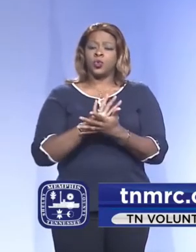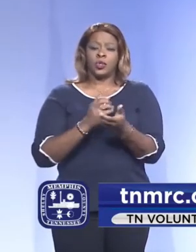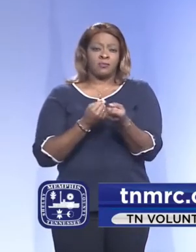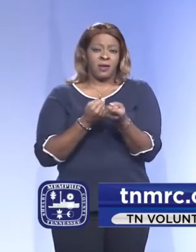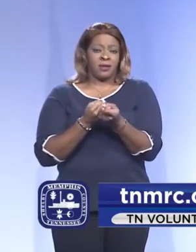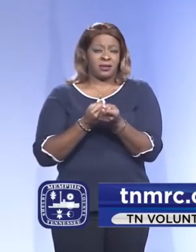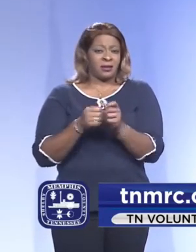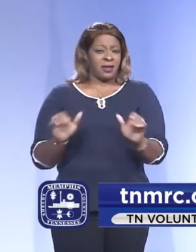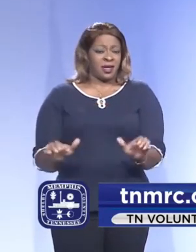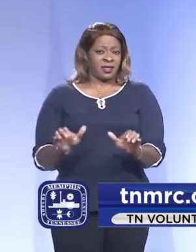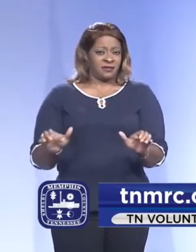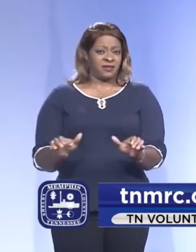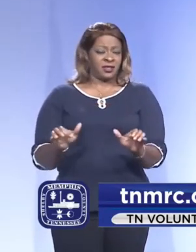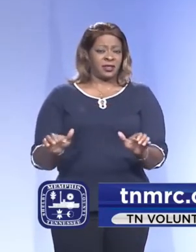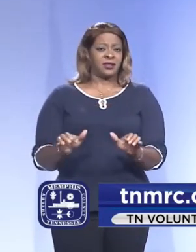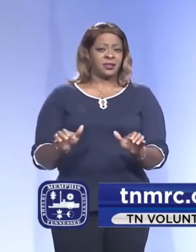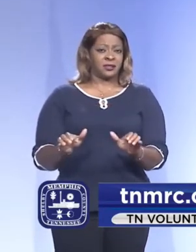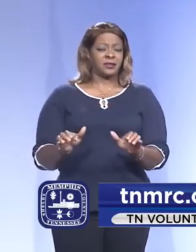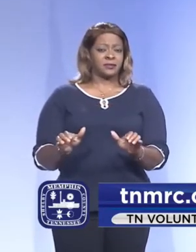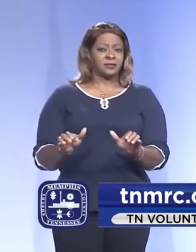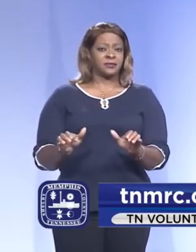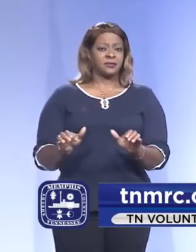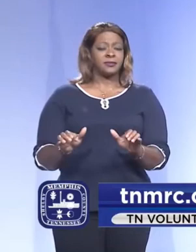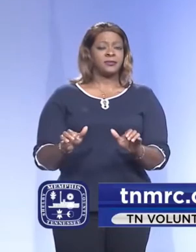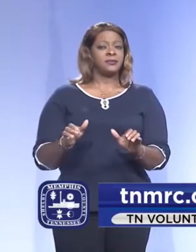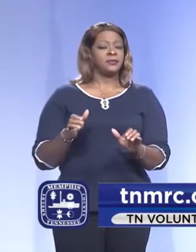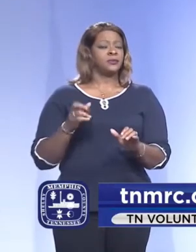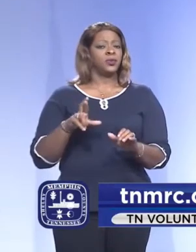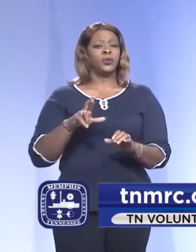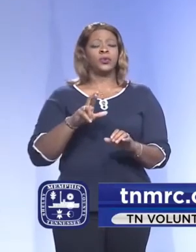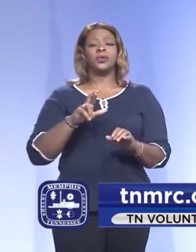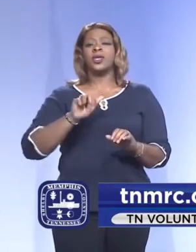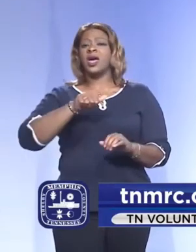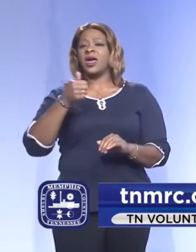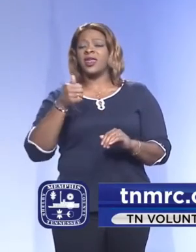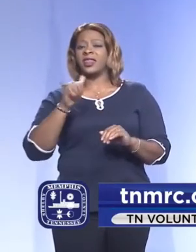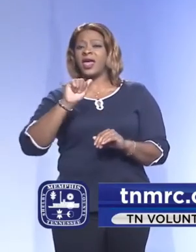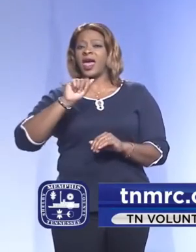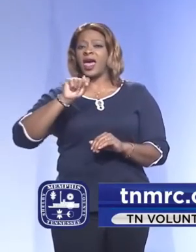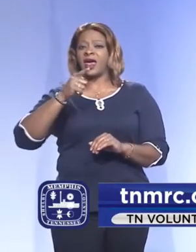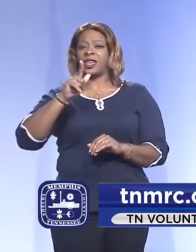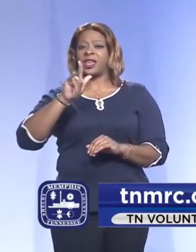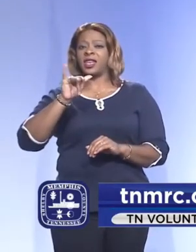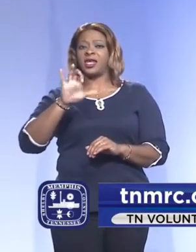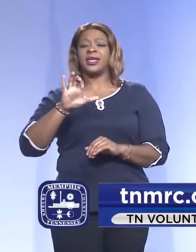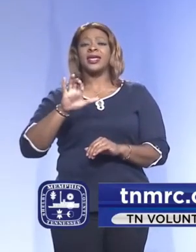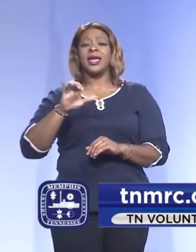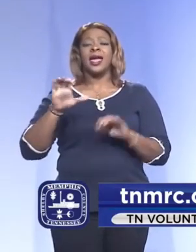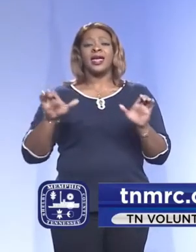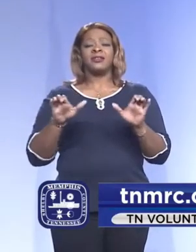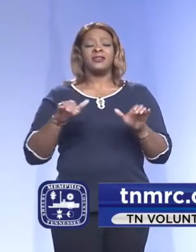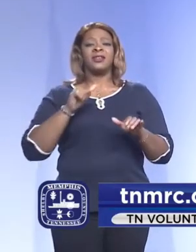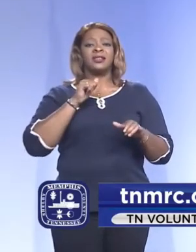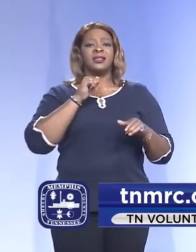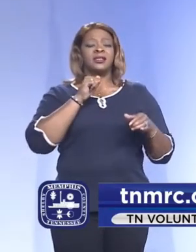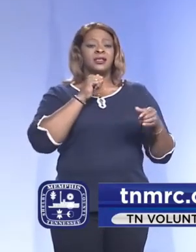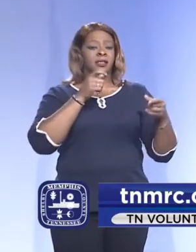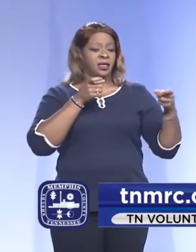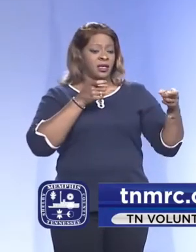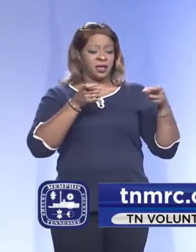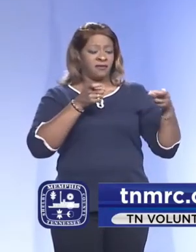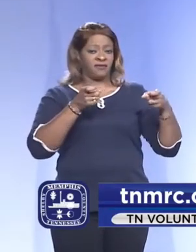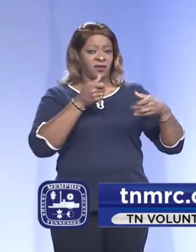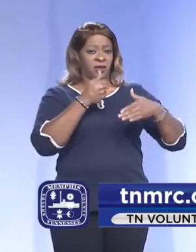activities, athletic activities were to be governed by the guidelines